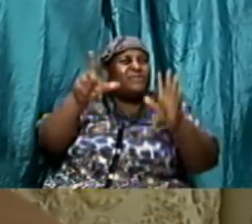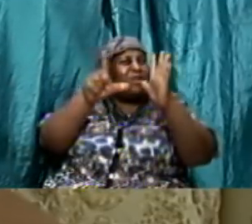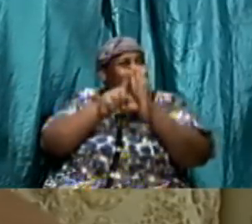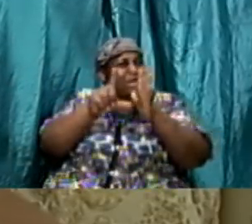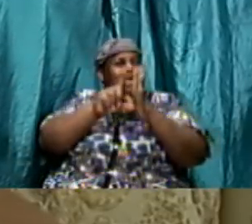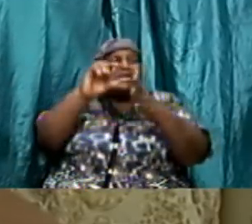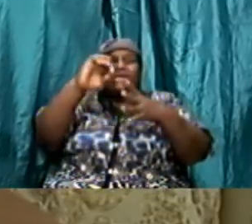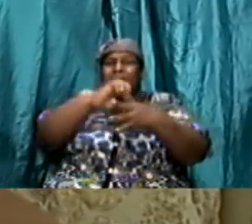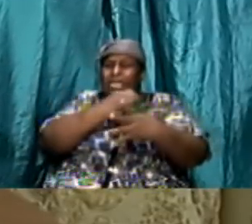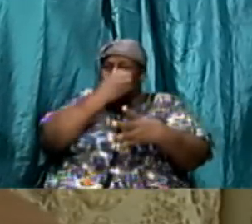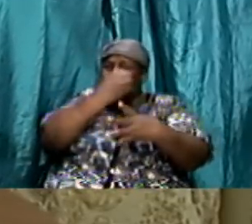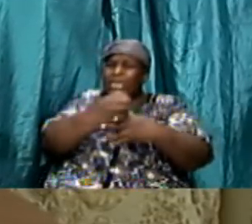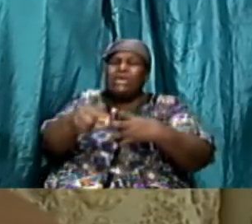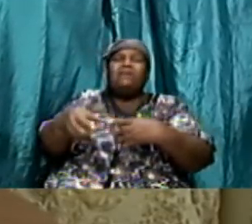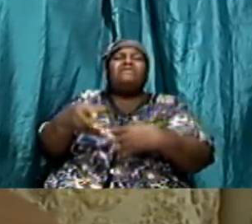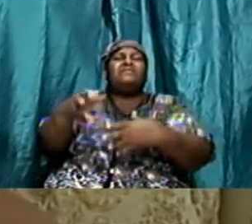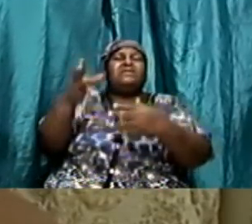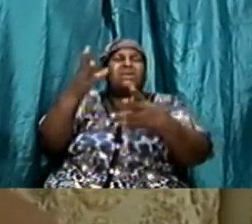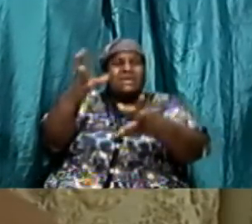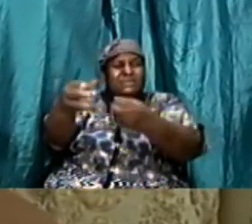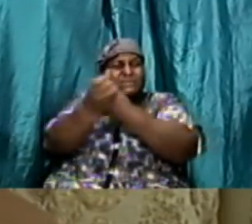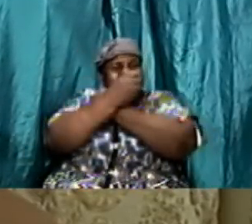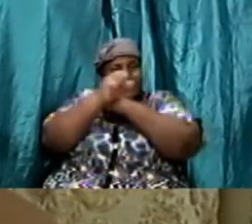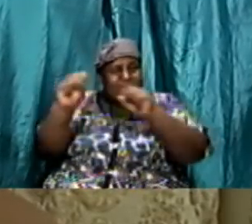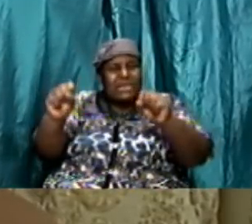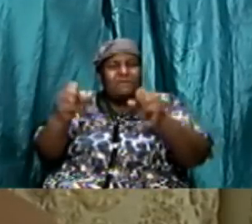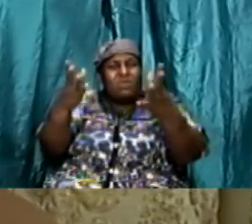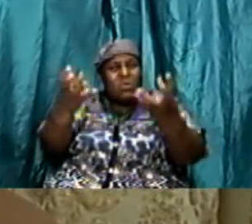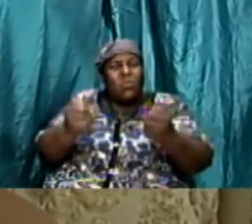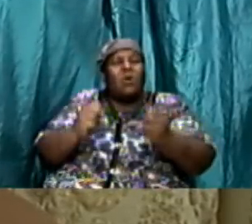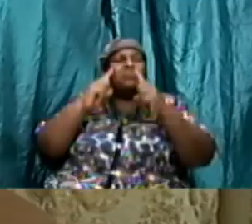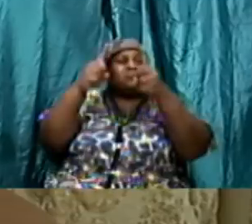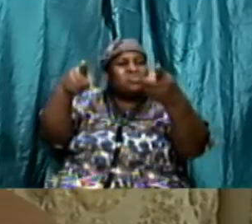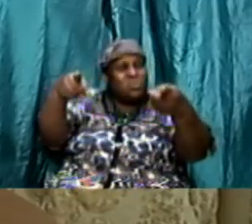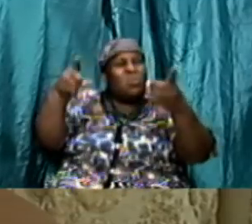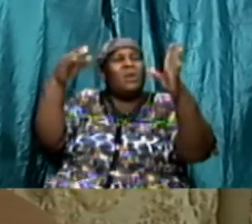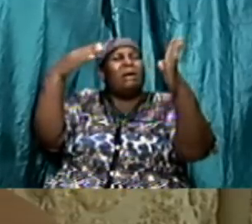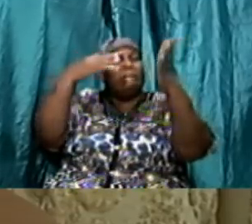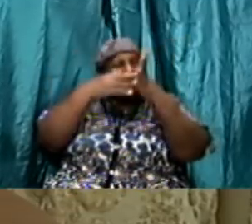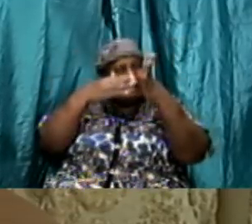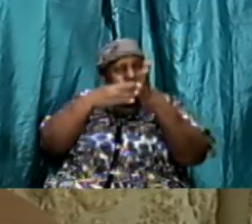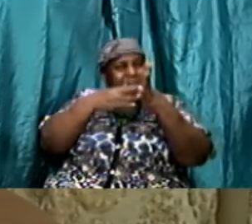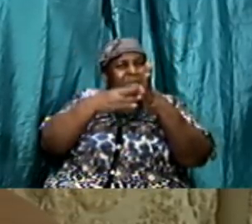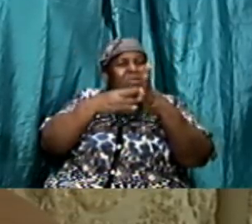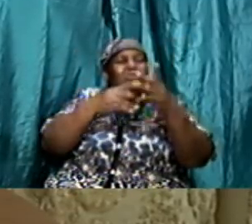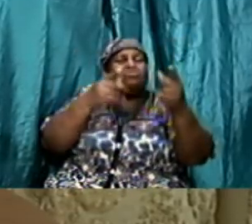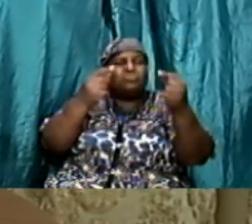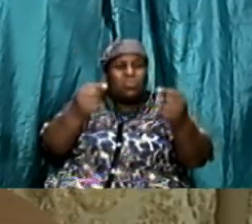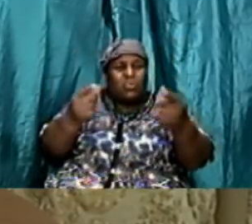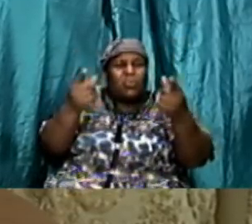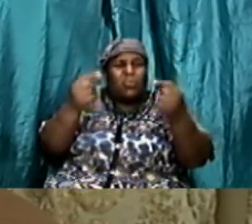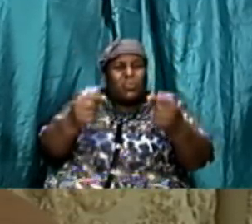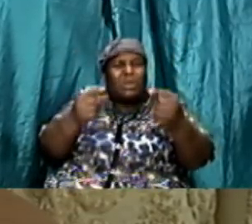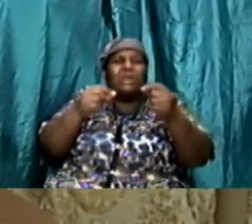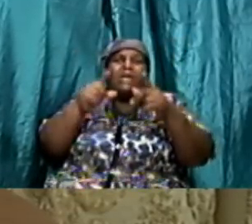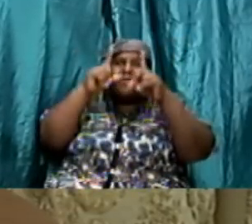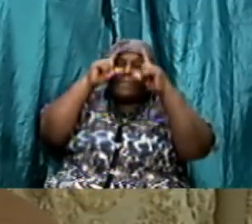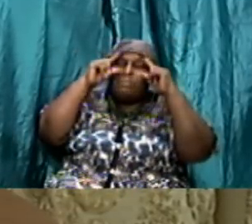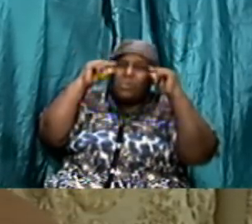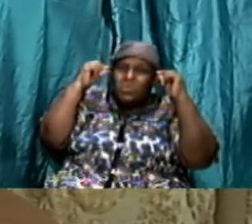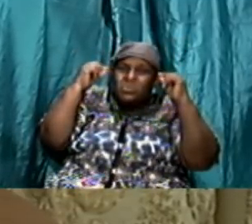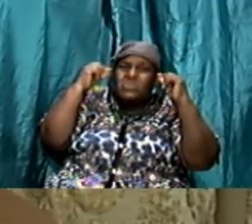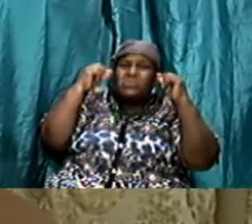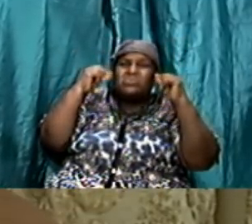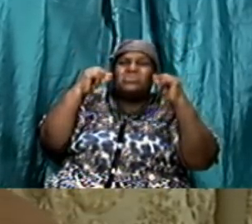even after getting saved they wanted to go back into doing the mosaic rituals and they're